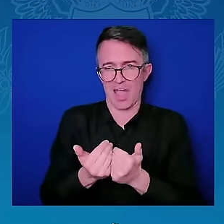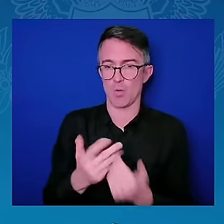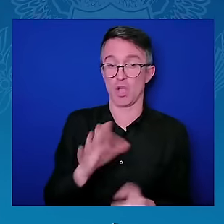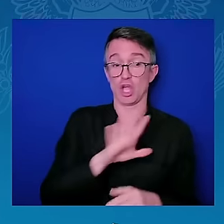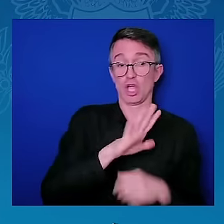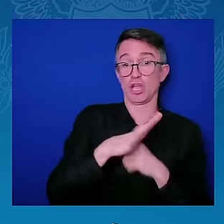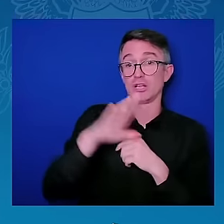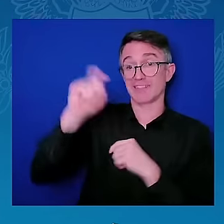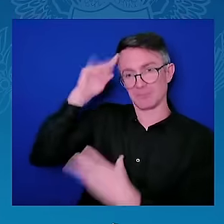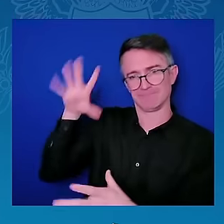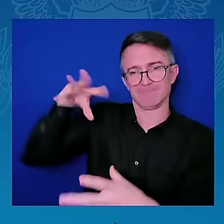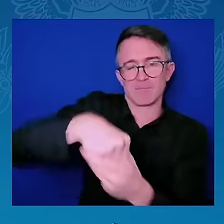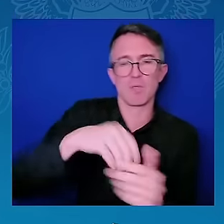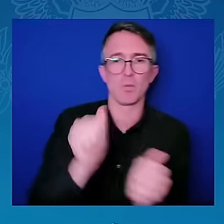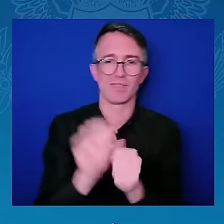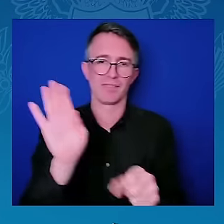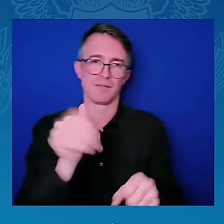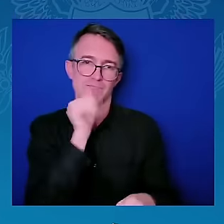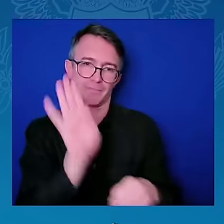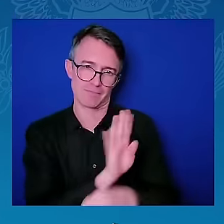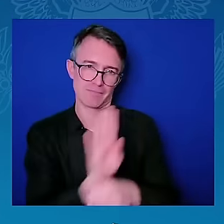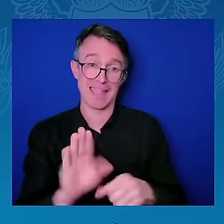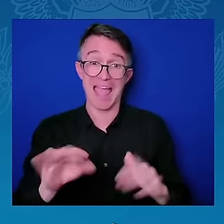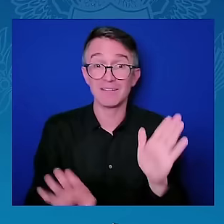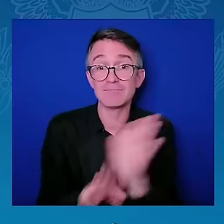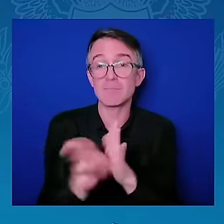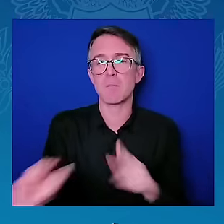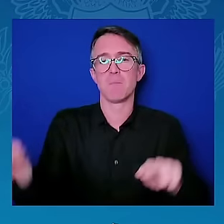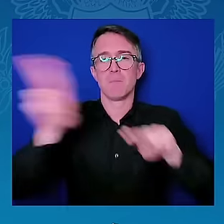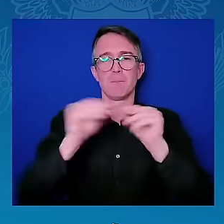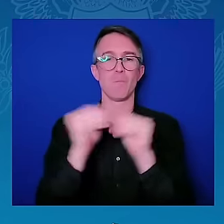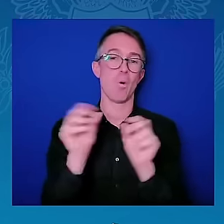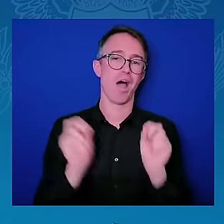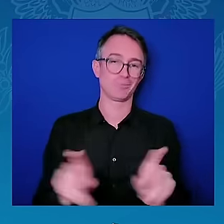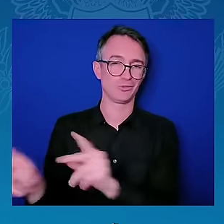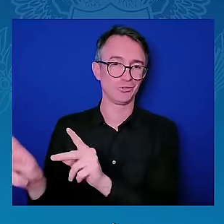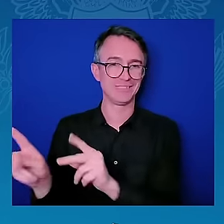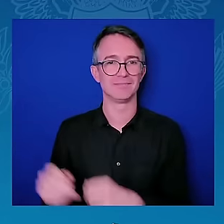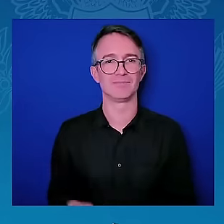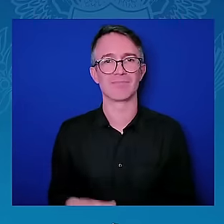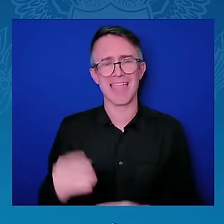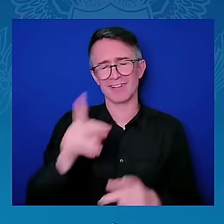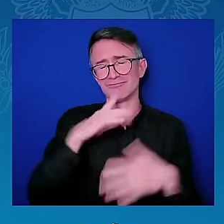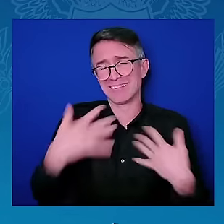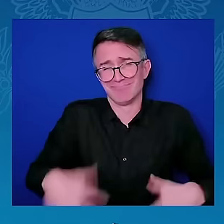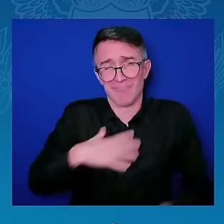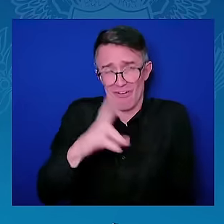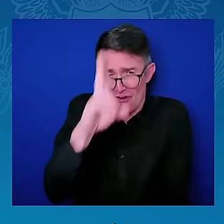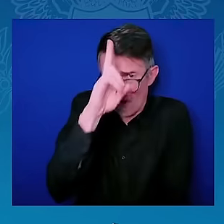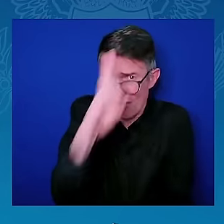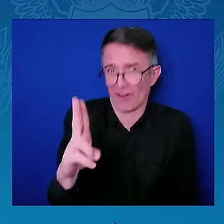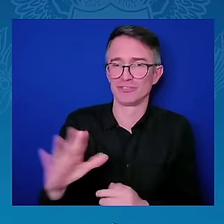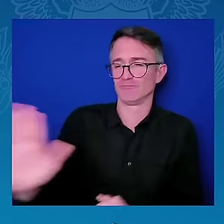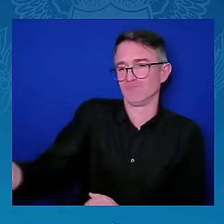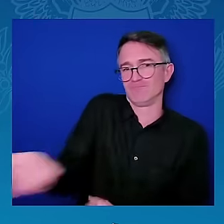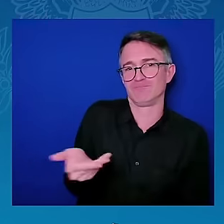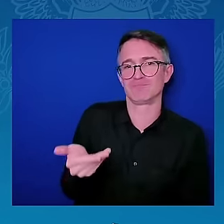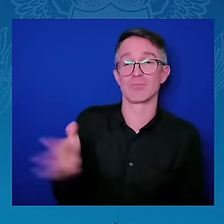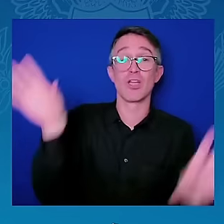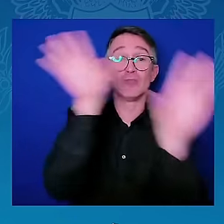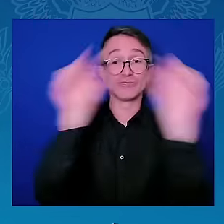who made digital transformation a signature initiative of his administration. Ladies and gentlemen, please join me in giving